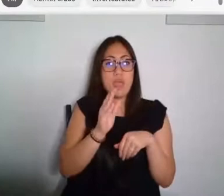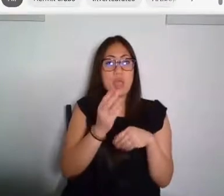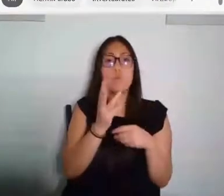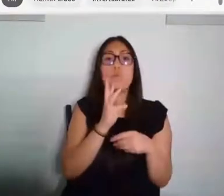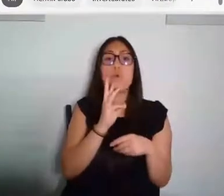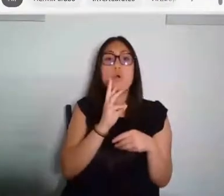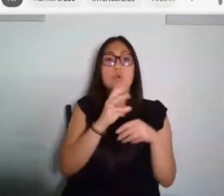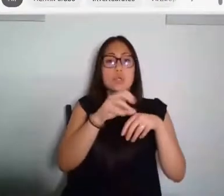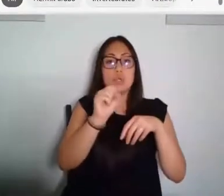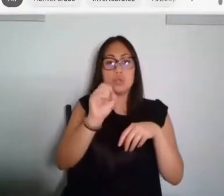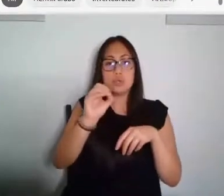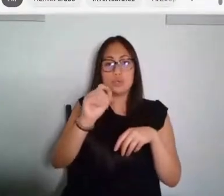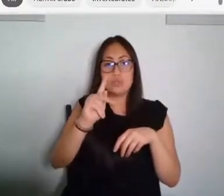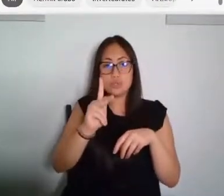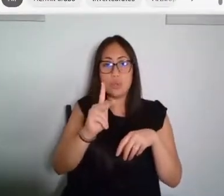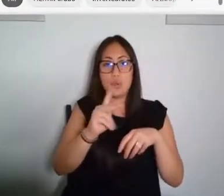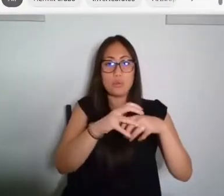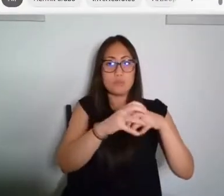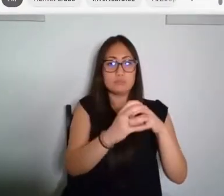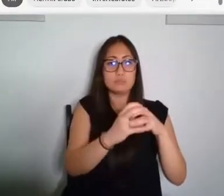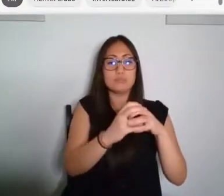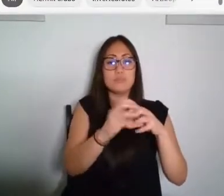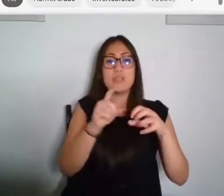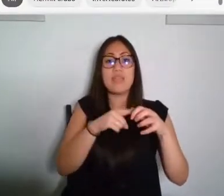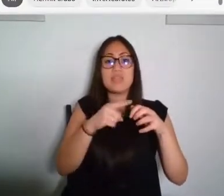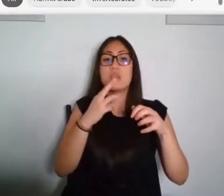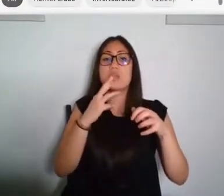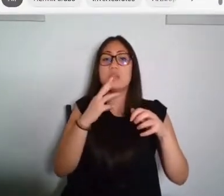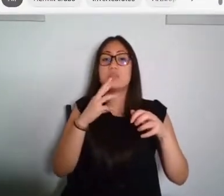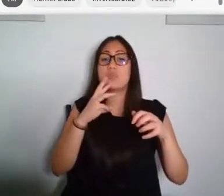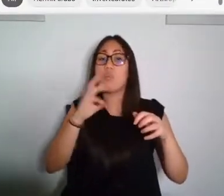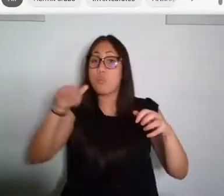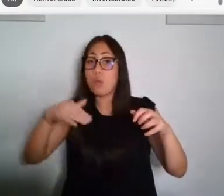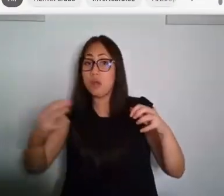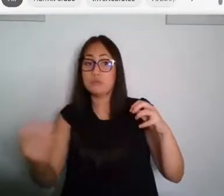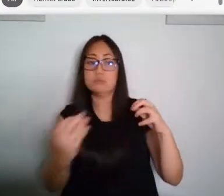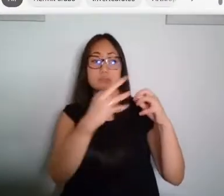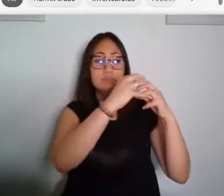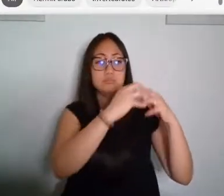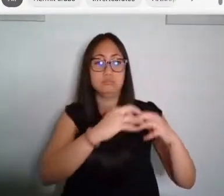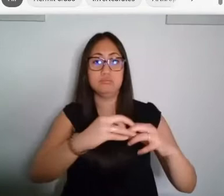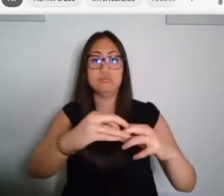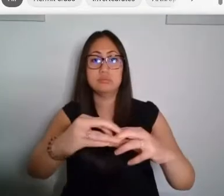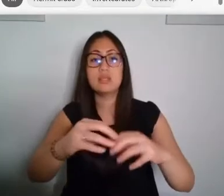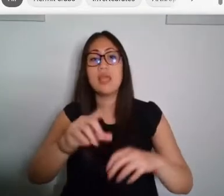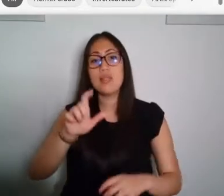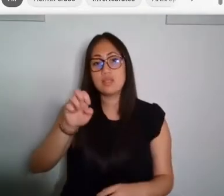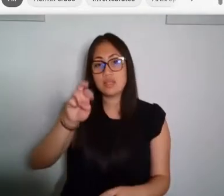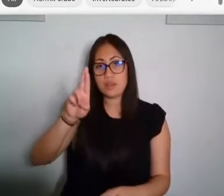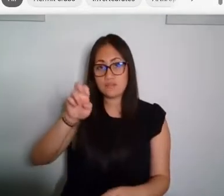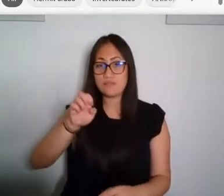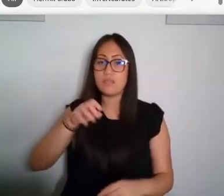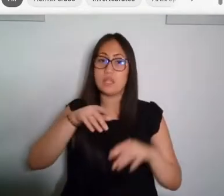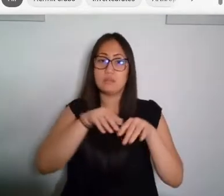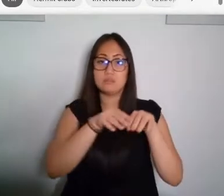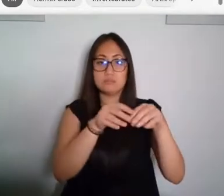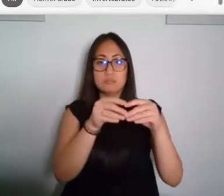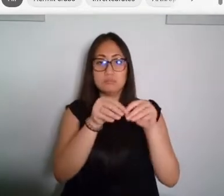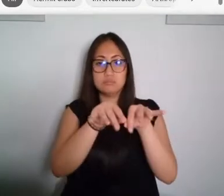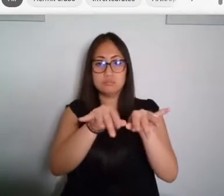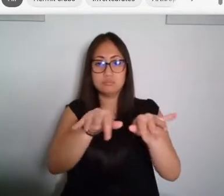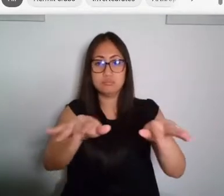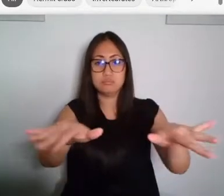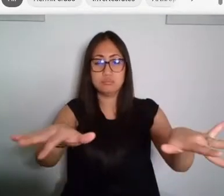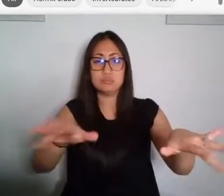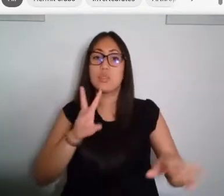hatched larvae will be pulled out to sea by the tide. The larvae will develop in the ocean, molting as they grow larger. When they're